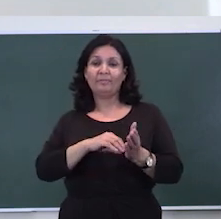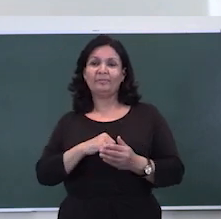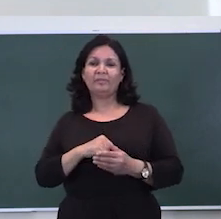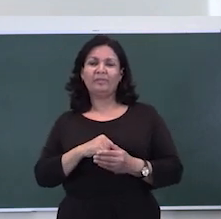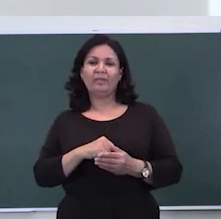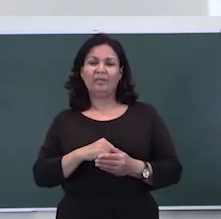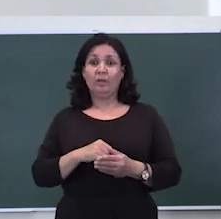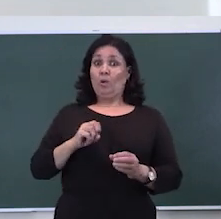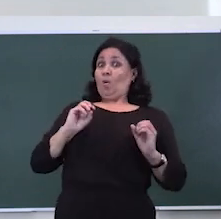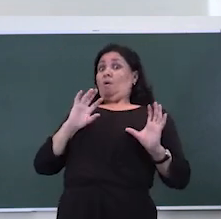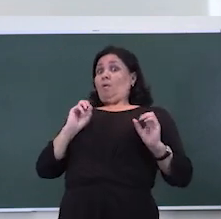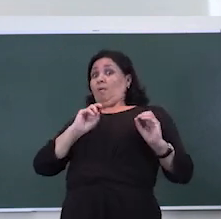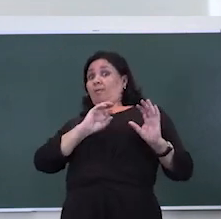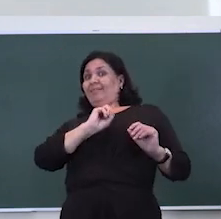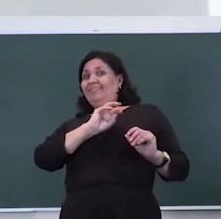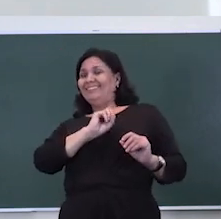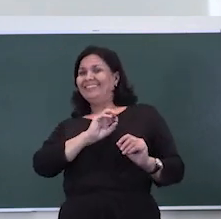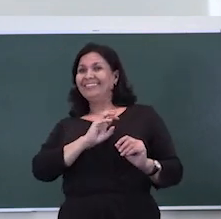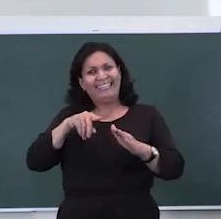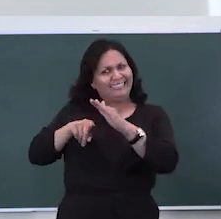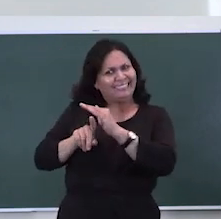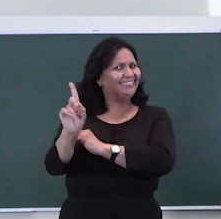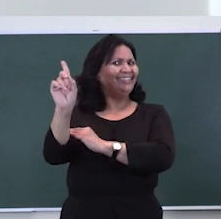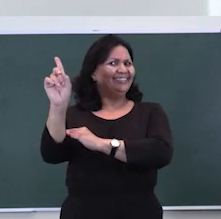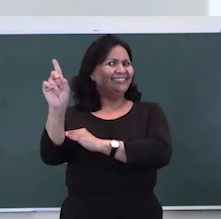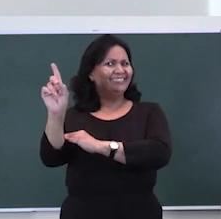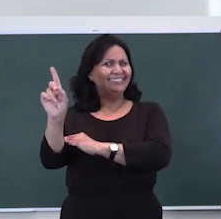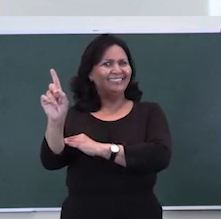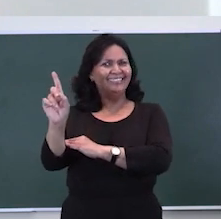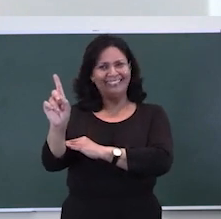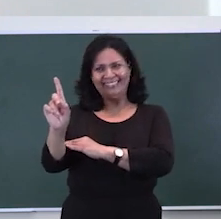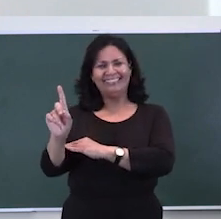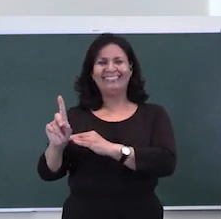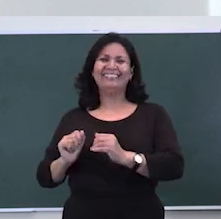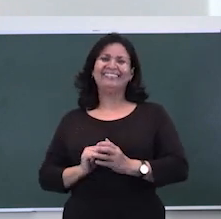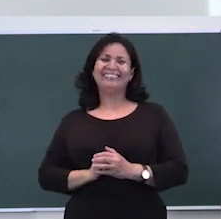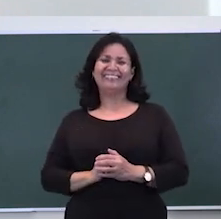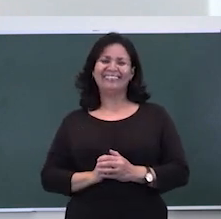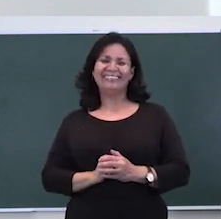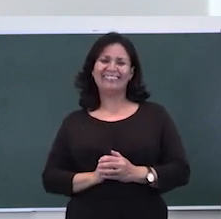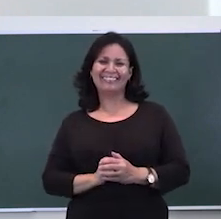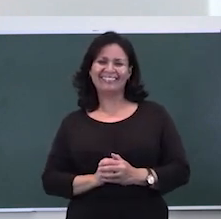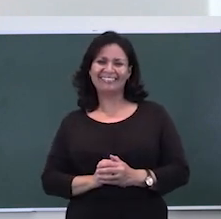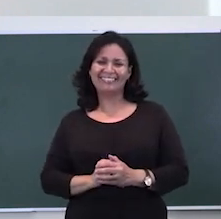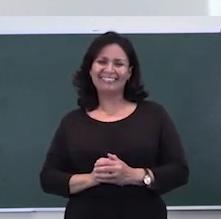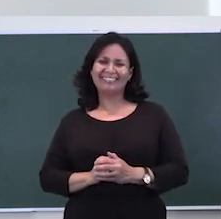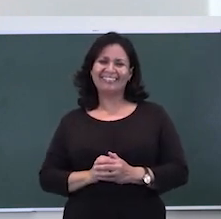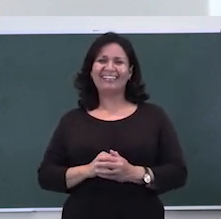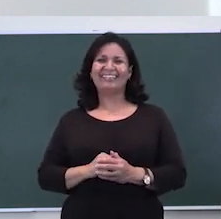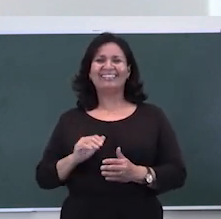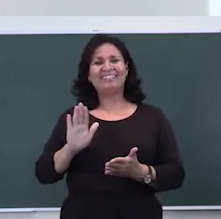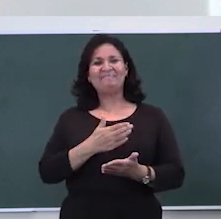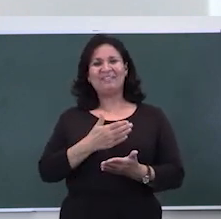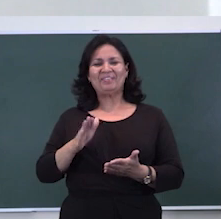she got a fright and she ran away. So the poem goes like